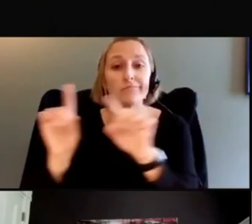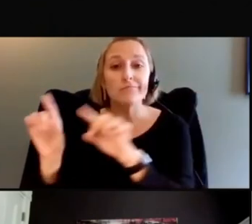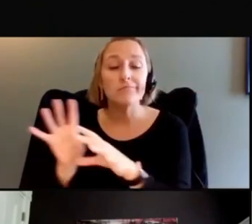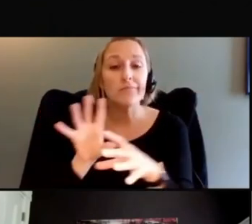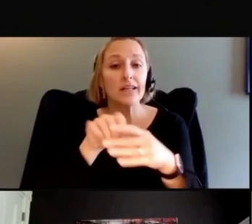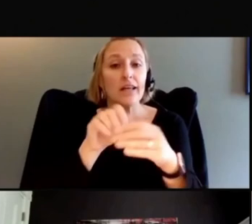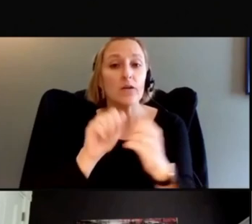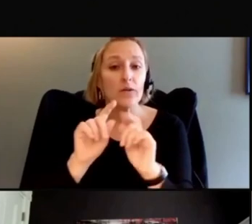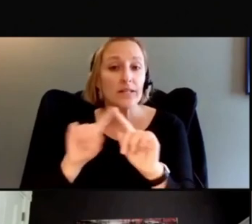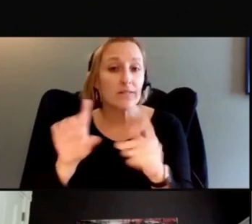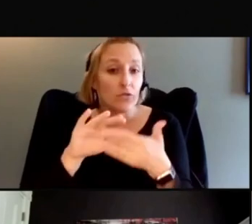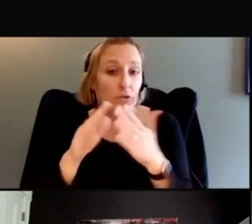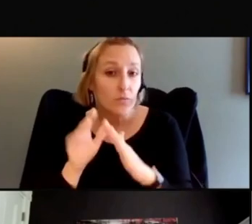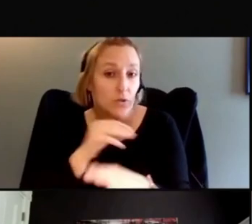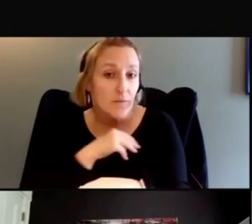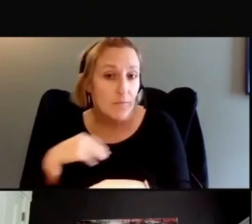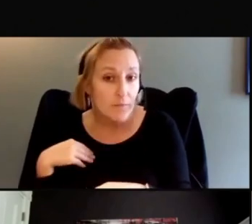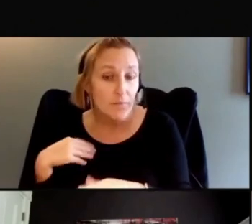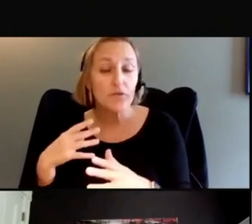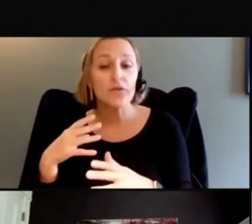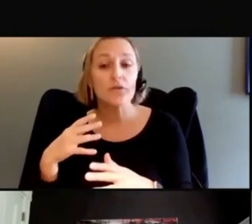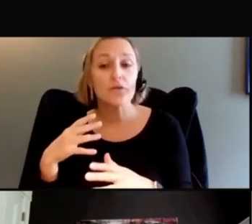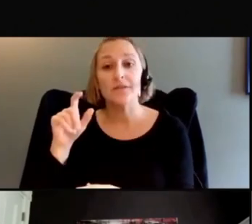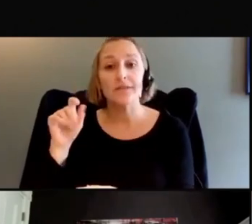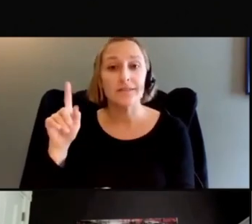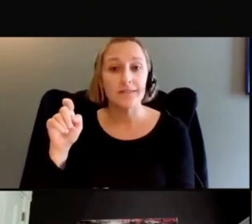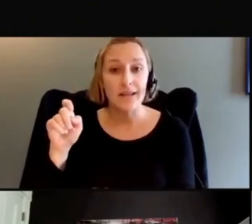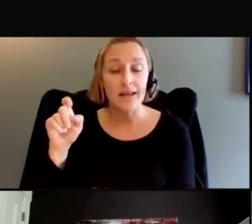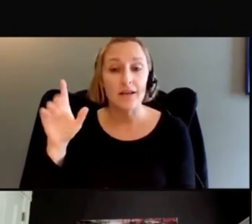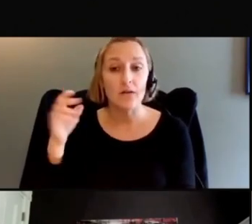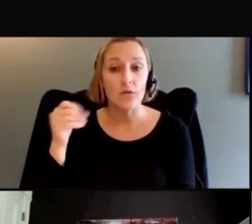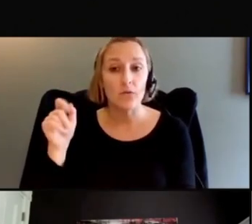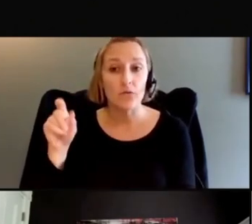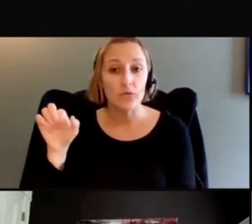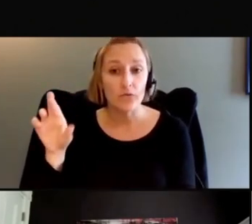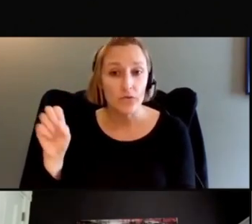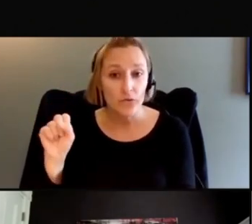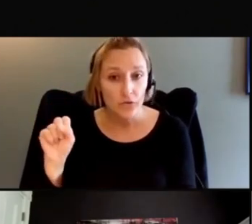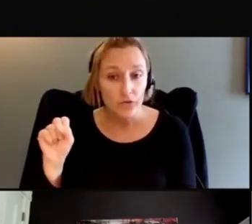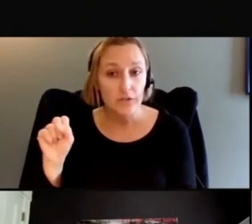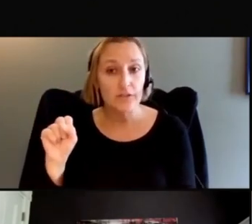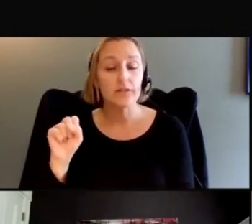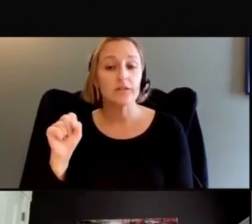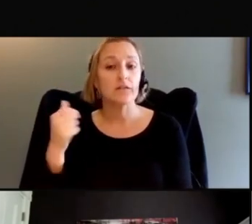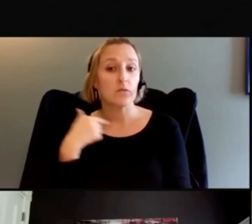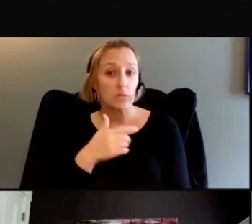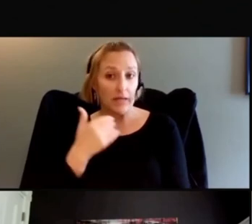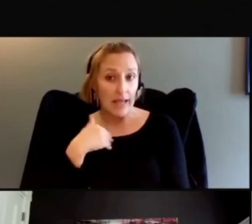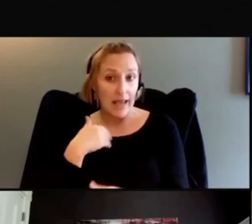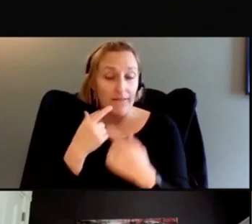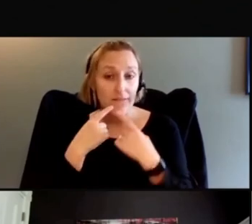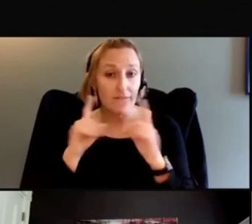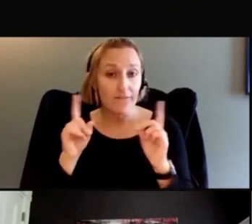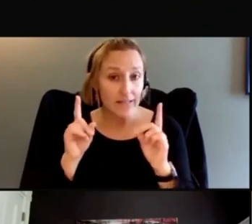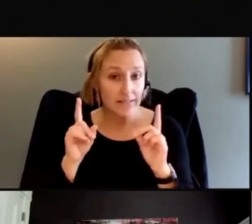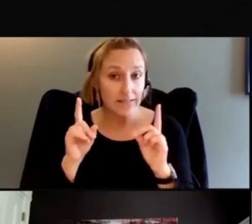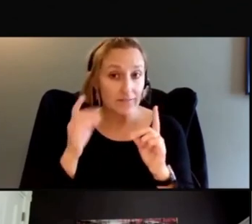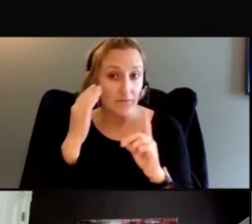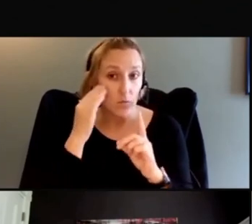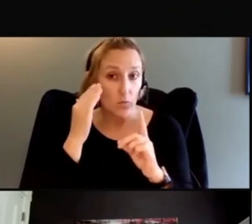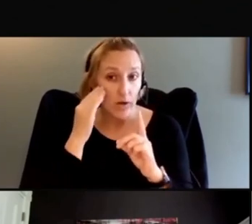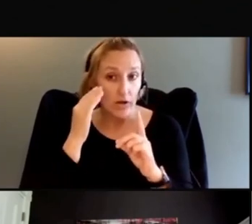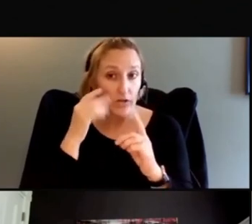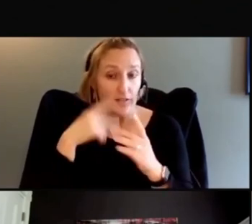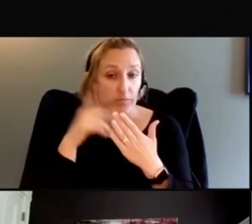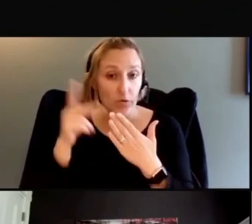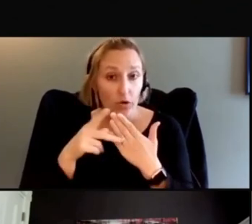with community stakeholders? Um, you know, and do we have effective public awareness programs when we're looking at a